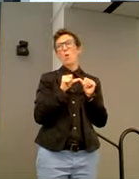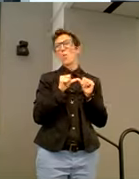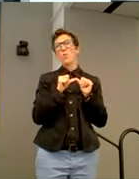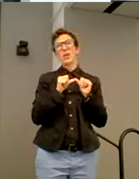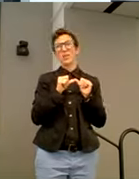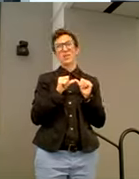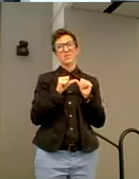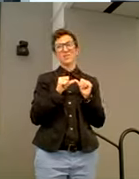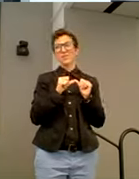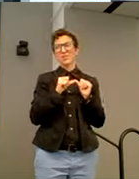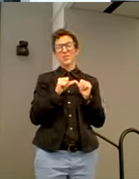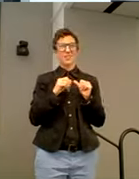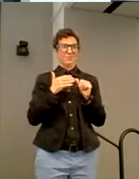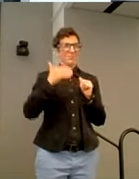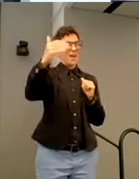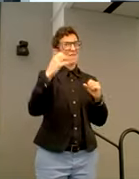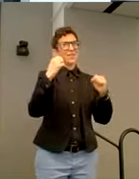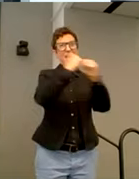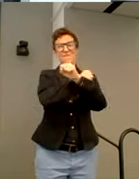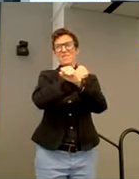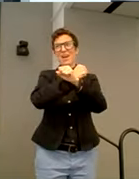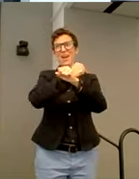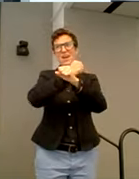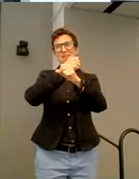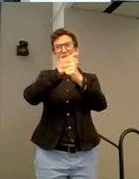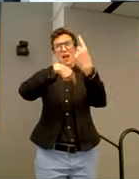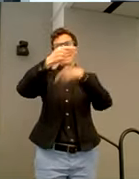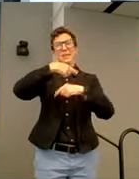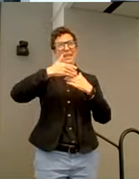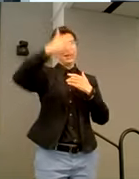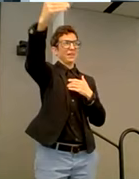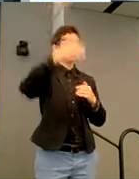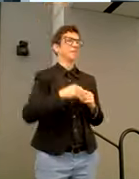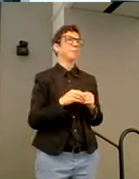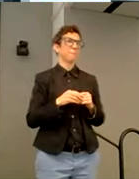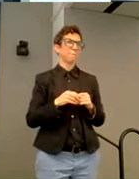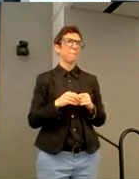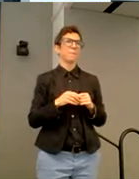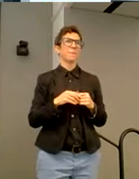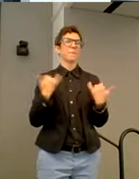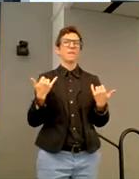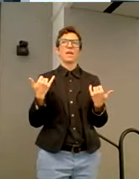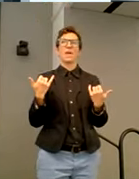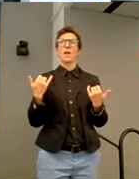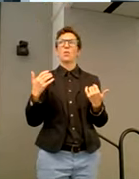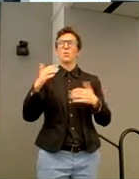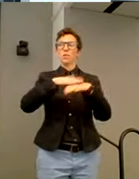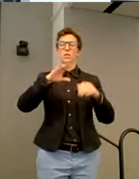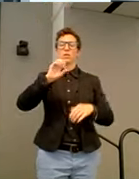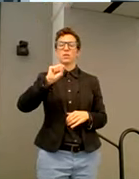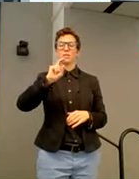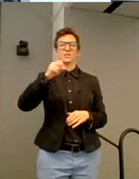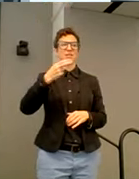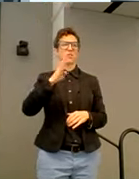there's a lot of fight to be fought. And, um, we're now going to bring up Sarah born, who